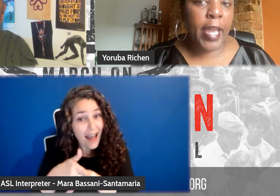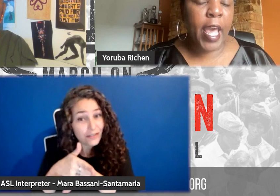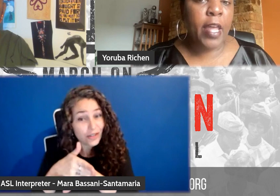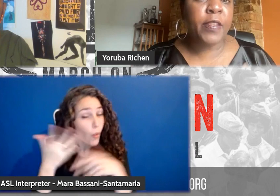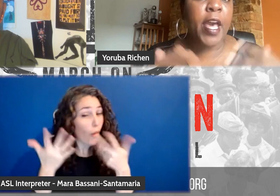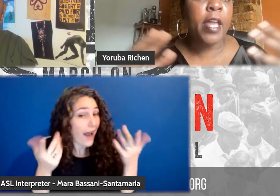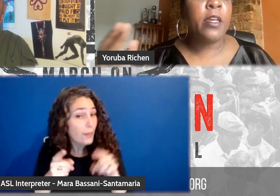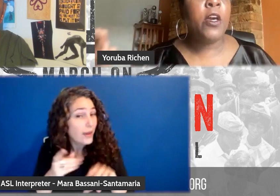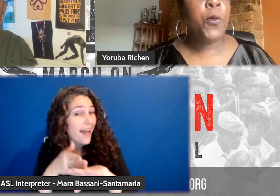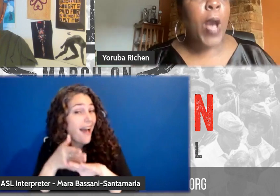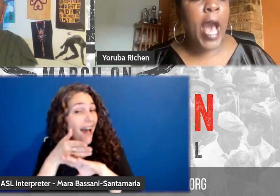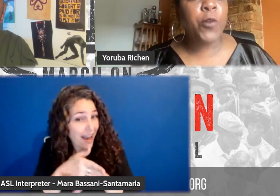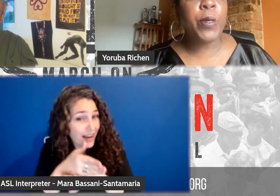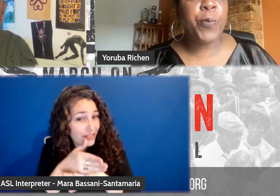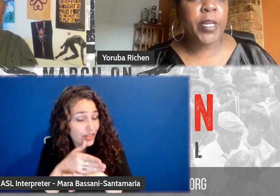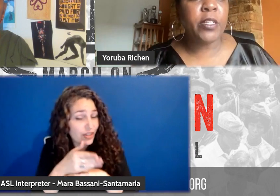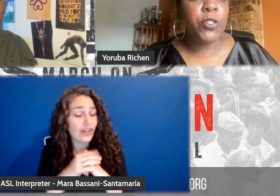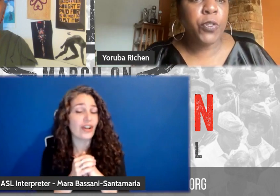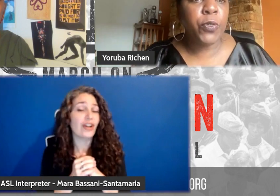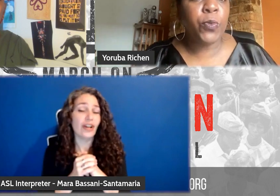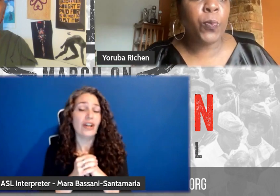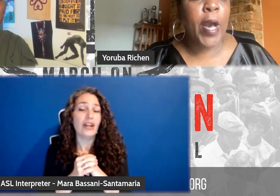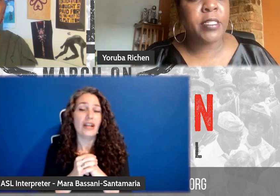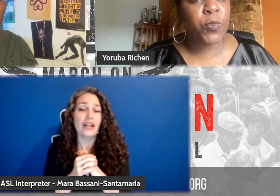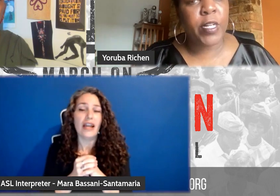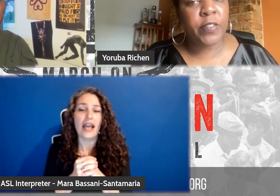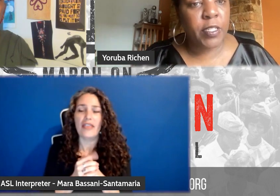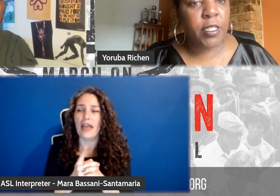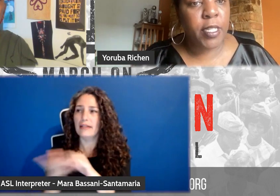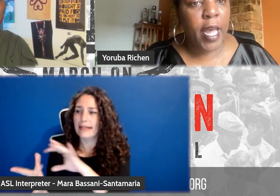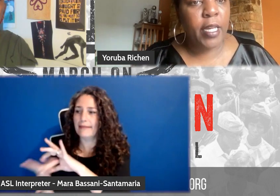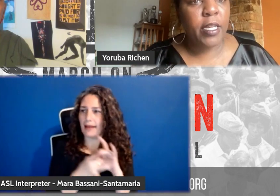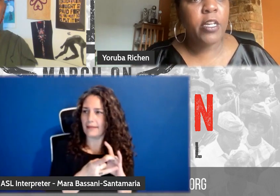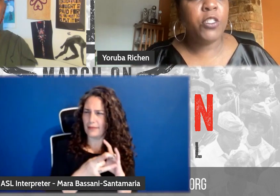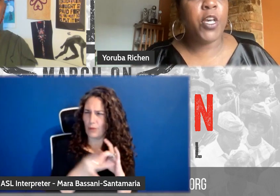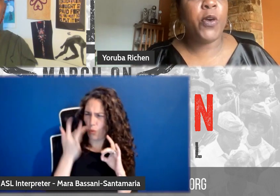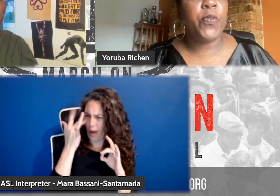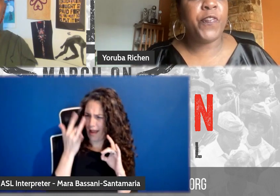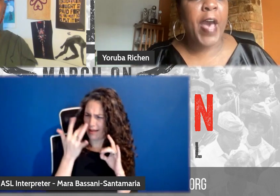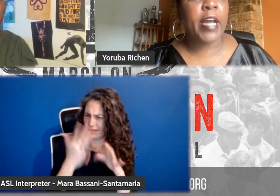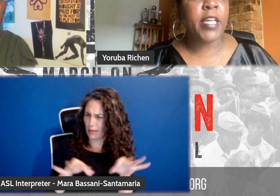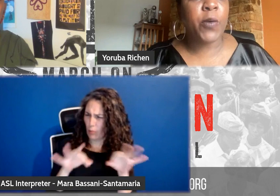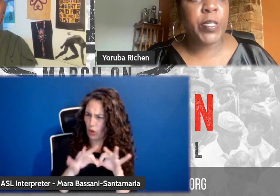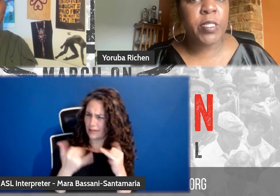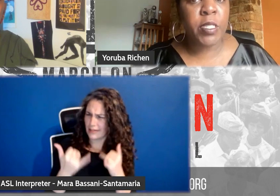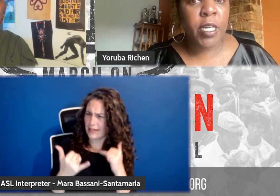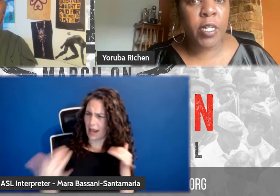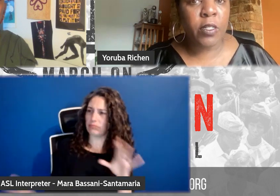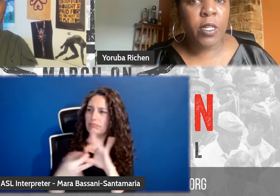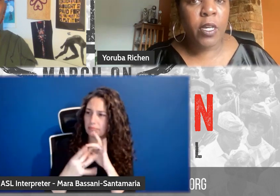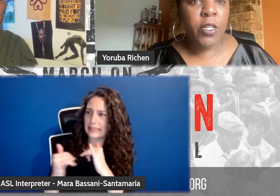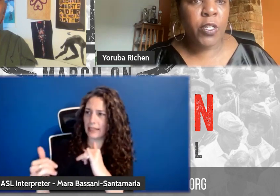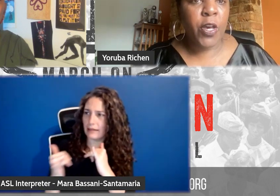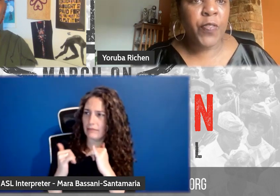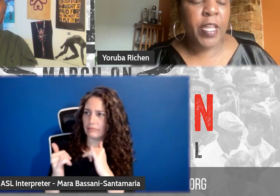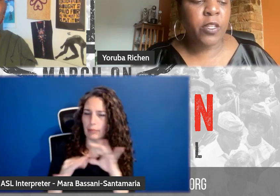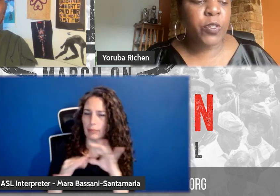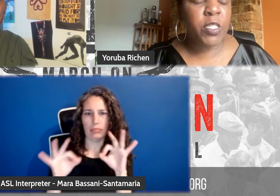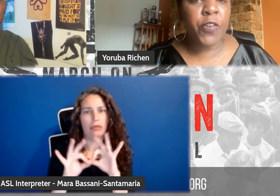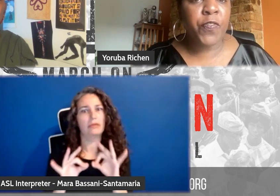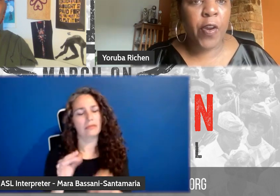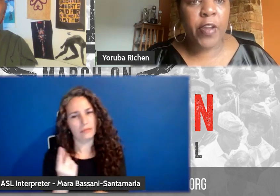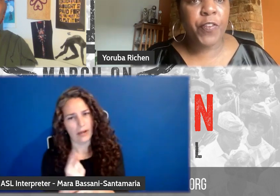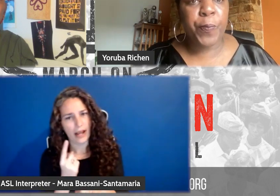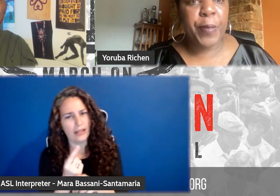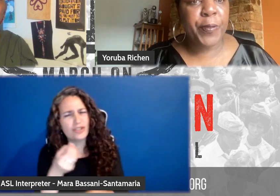after that. And then how do we bring it to, why is this relevant to today? So the fact that we still, you know, that